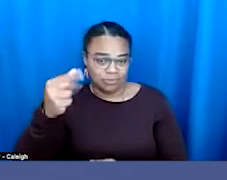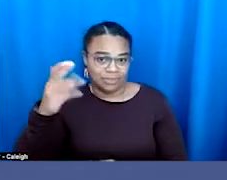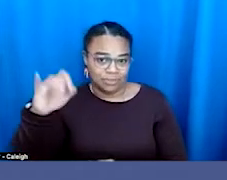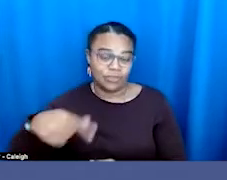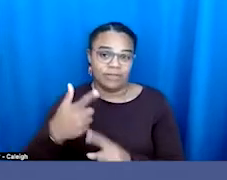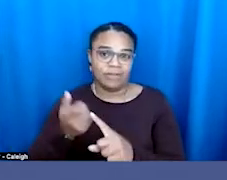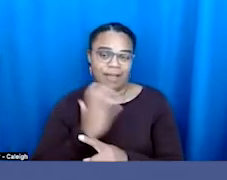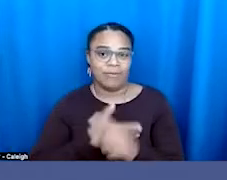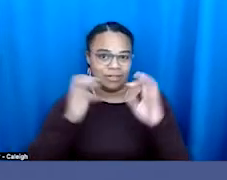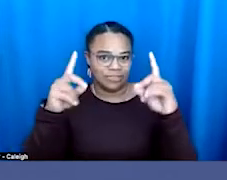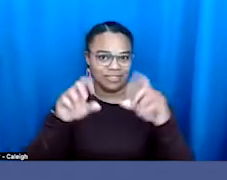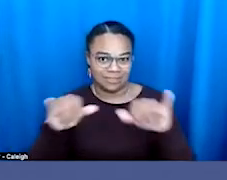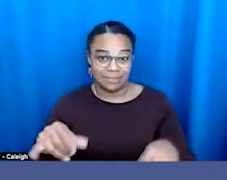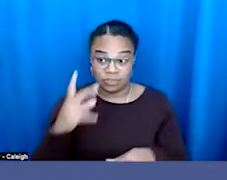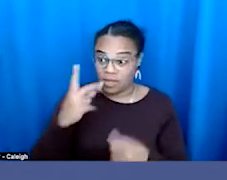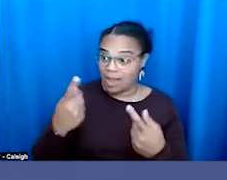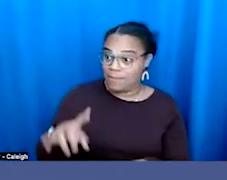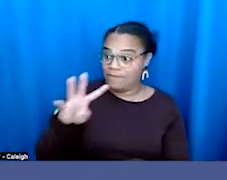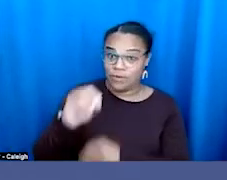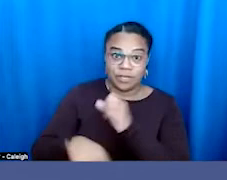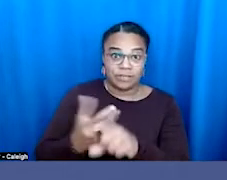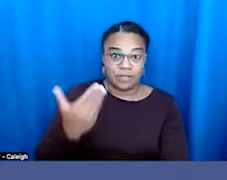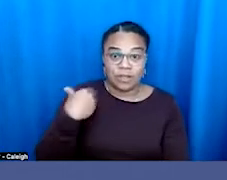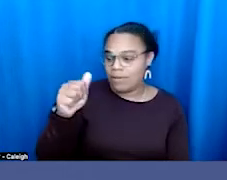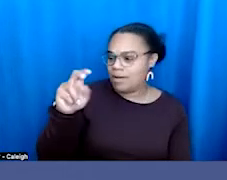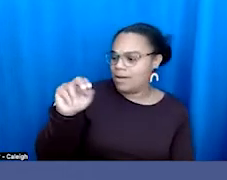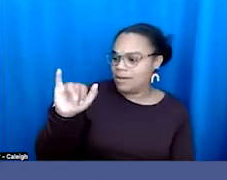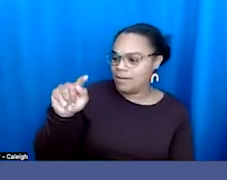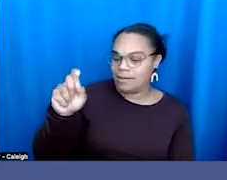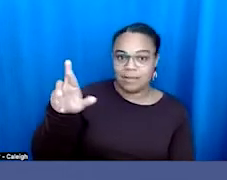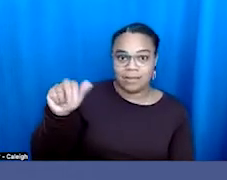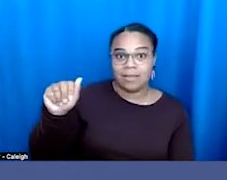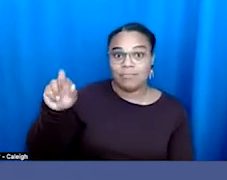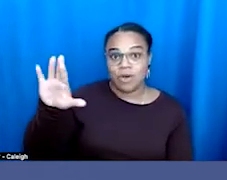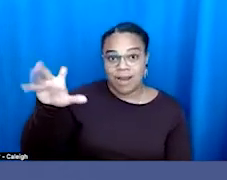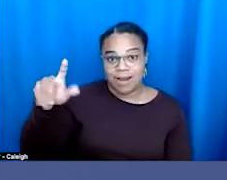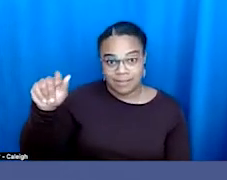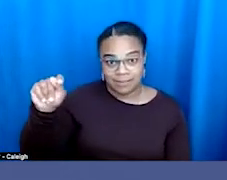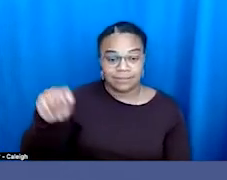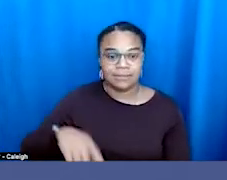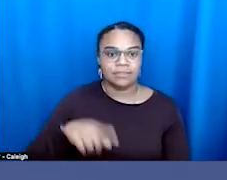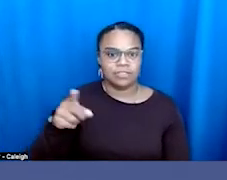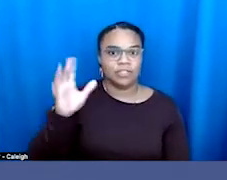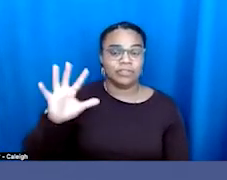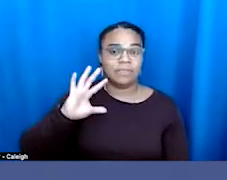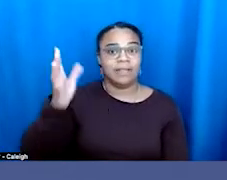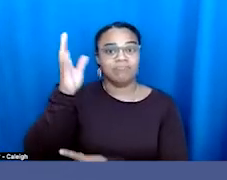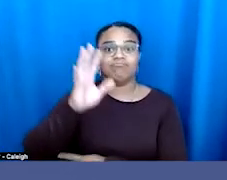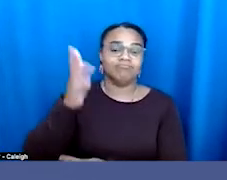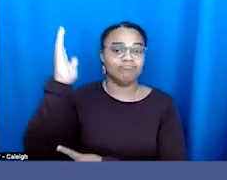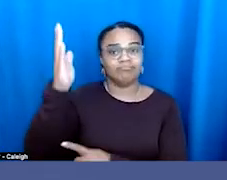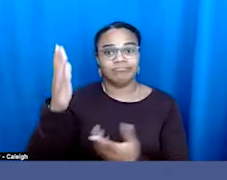40 years ago, where she went from orange juice spokesmodel to the leader of the Save Our Children